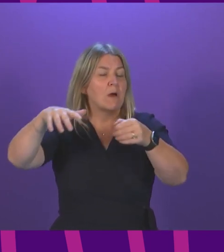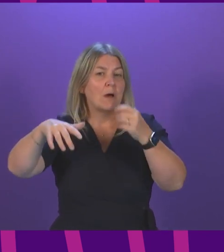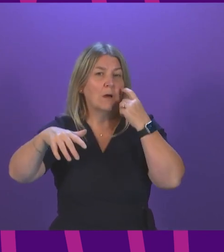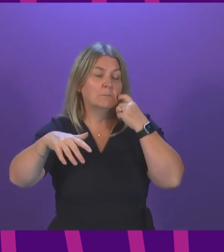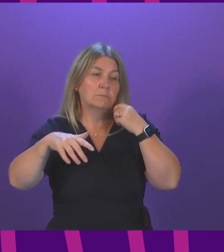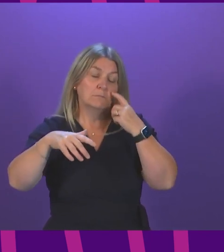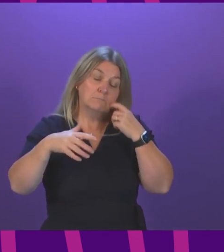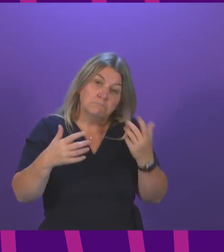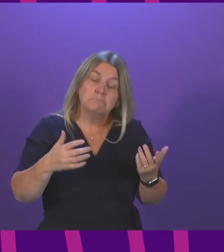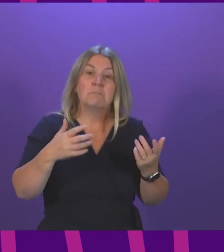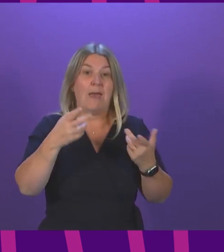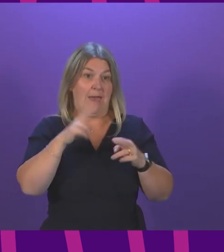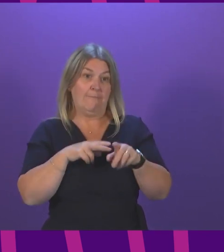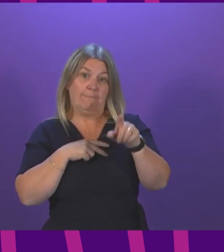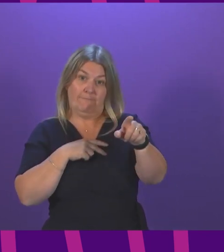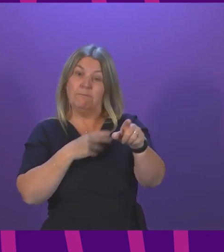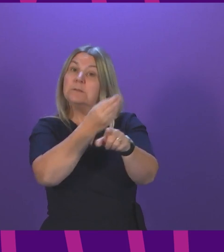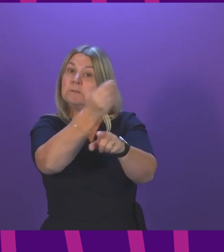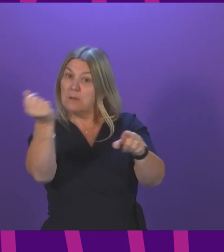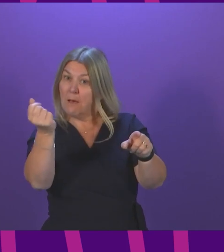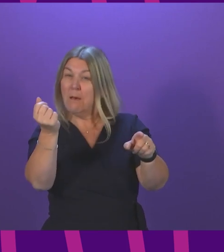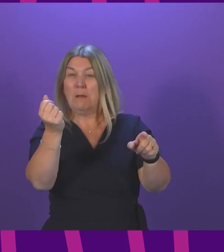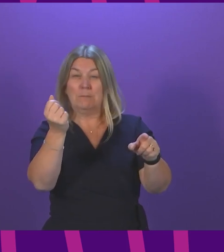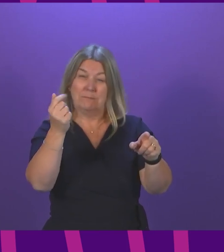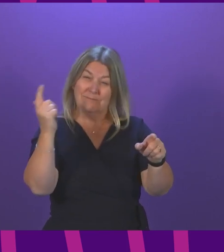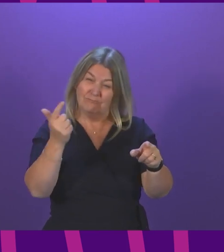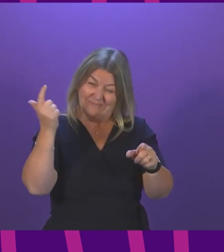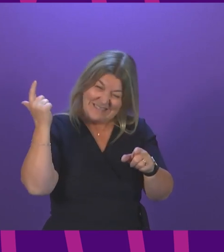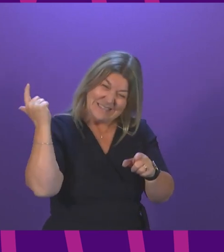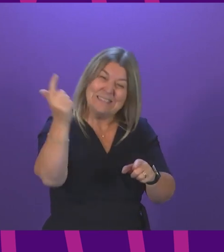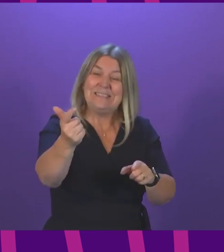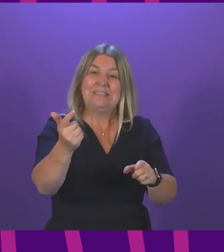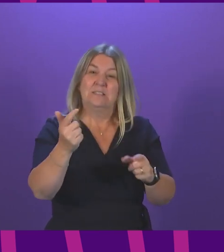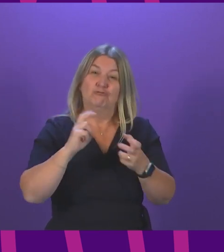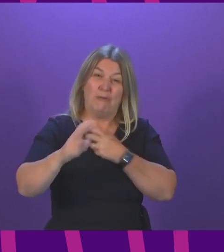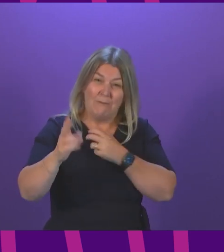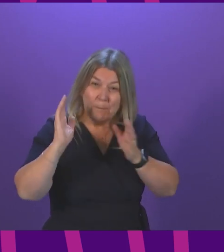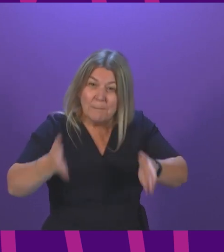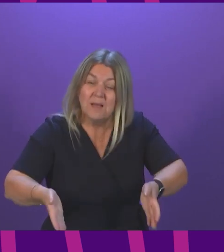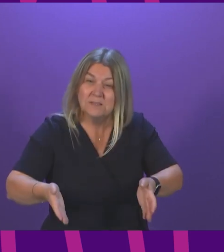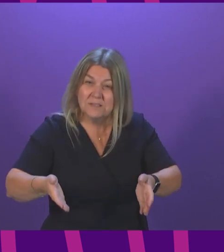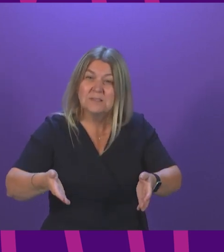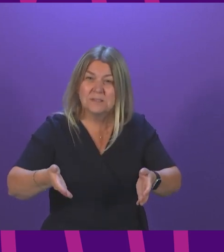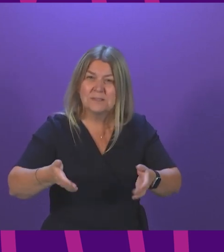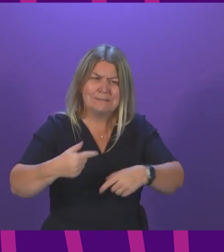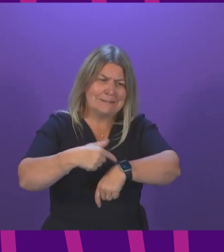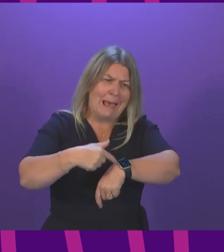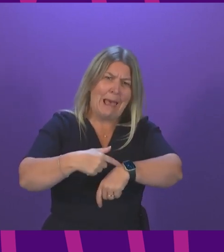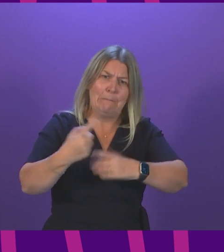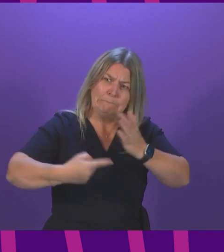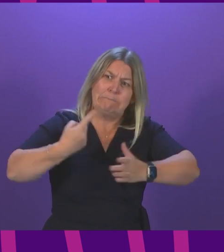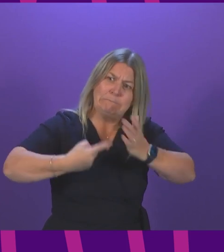cases, as Dr Ghani has already done on behalf of Tess White, if there are cases where the journey time seems